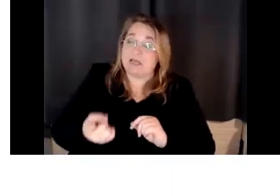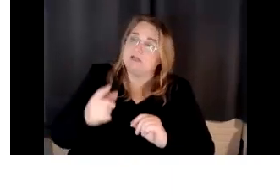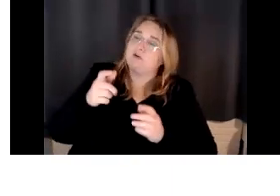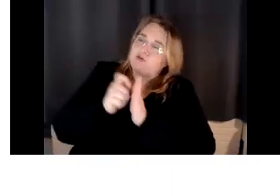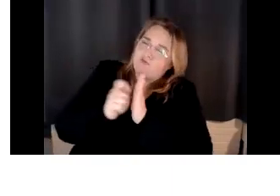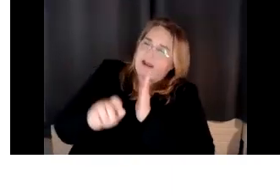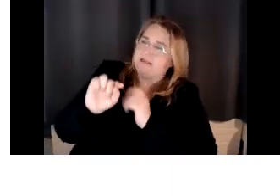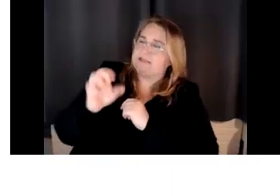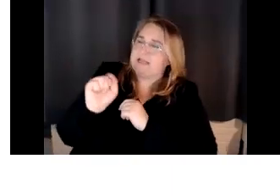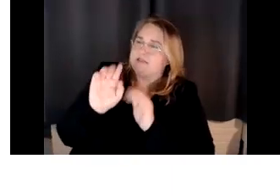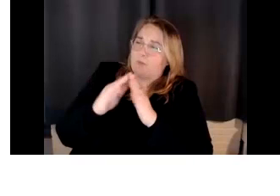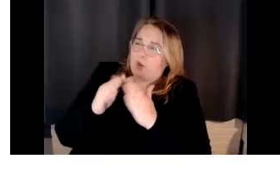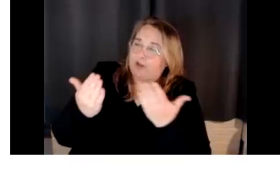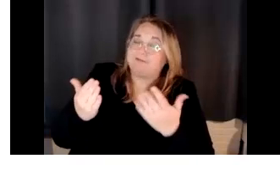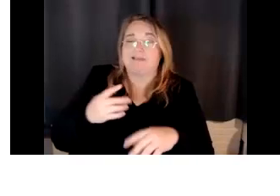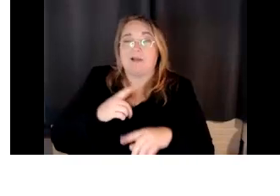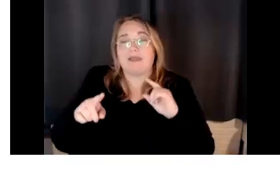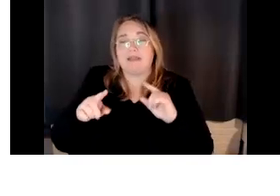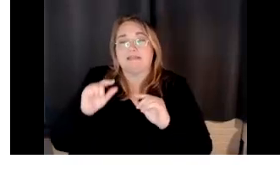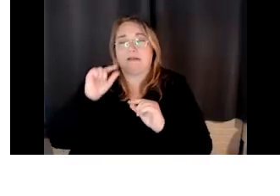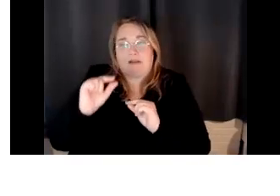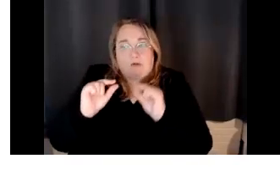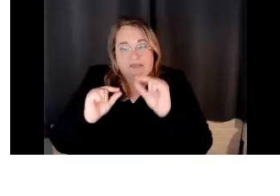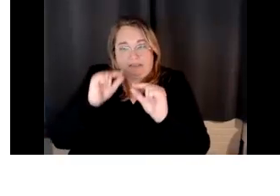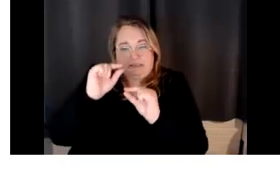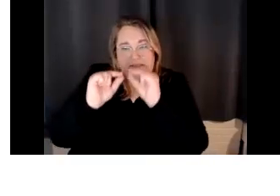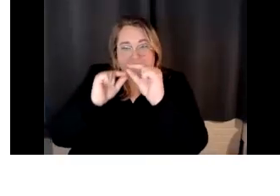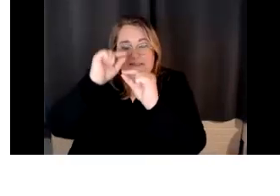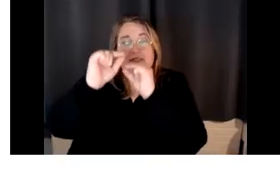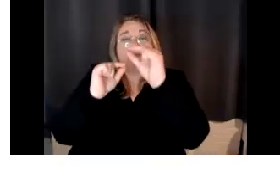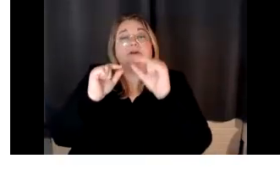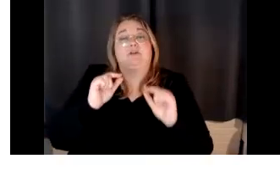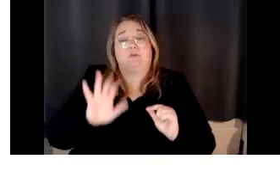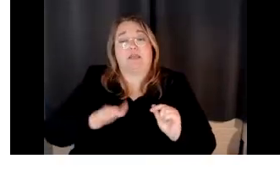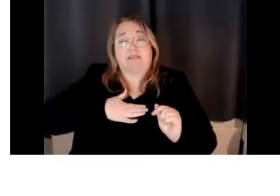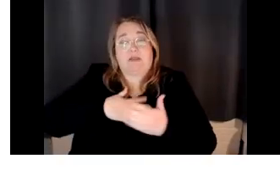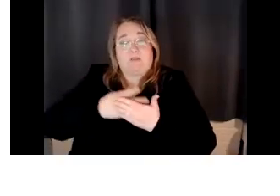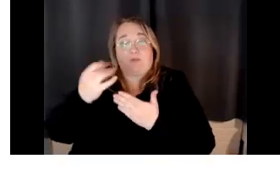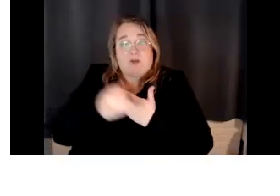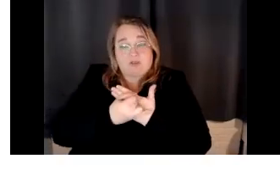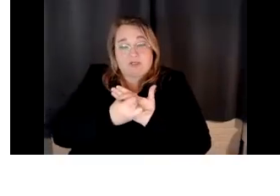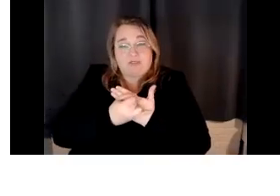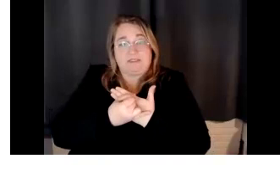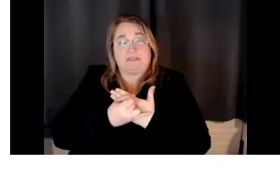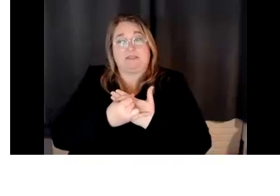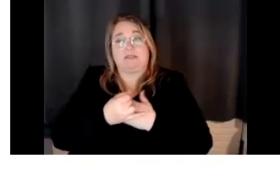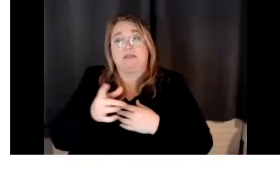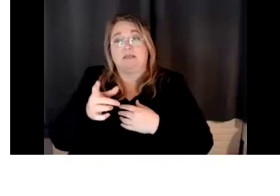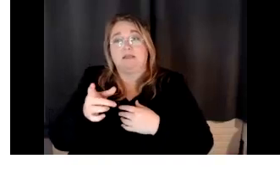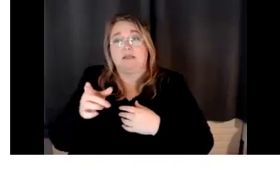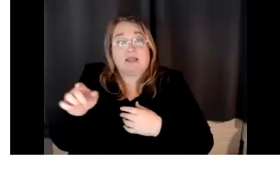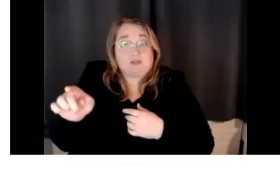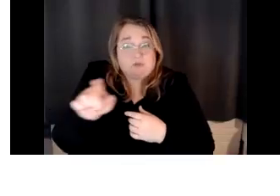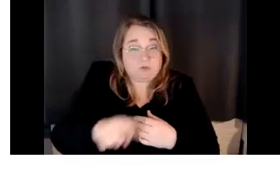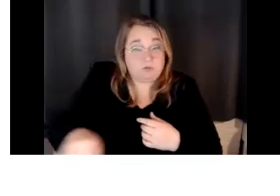that's my project, um, that I did. And again, you will all be able to, uh, uh, see this soon. And,